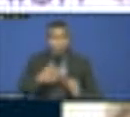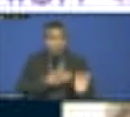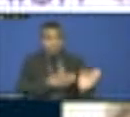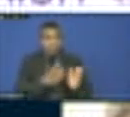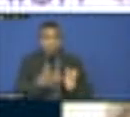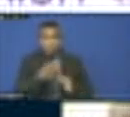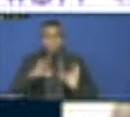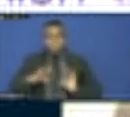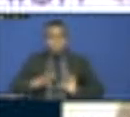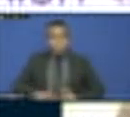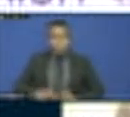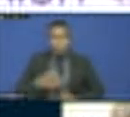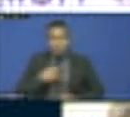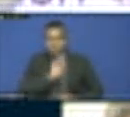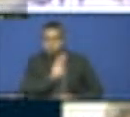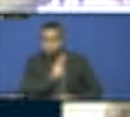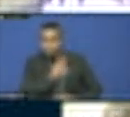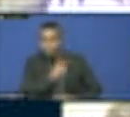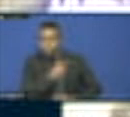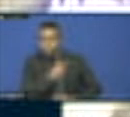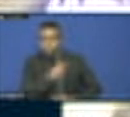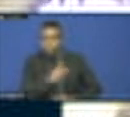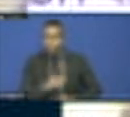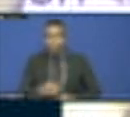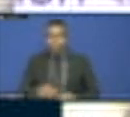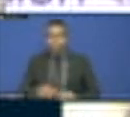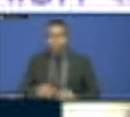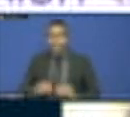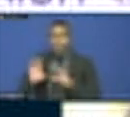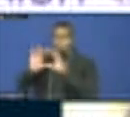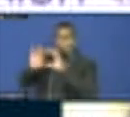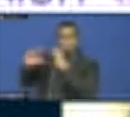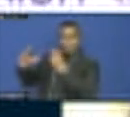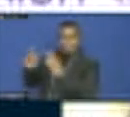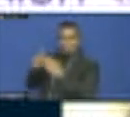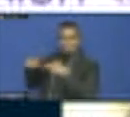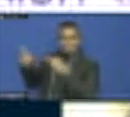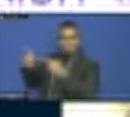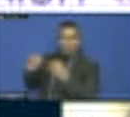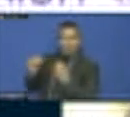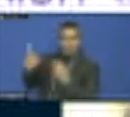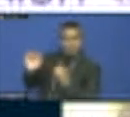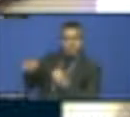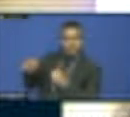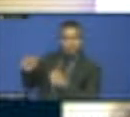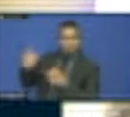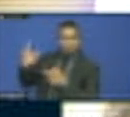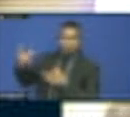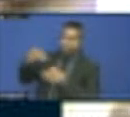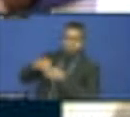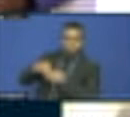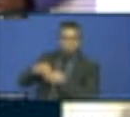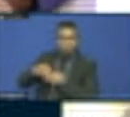the other areas that were raised? Perhaps not responding to the same ones that His Excellency responded. Thank you. Absolutely. First, I'd like to